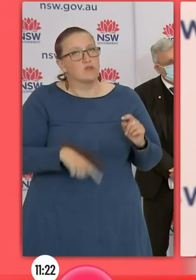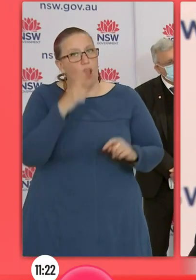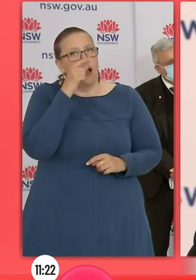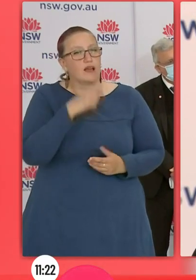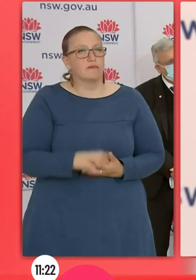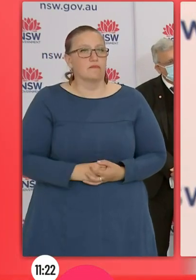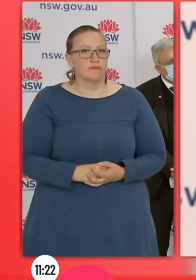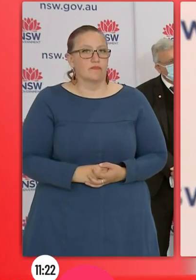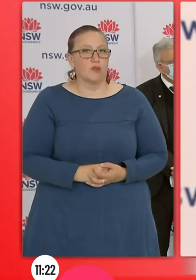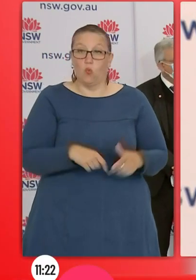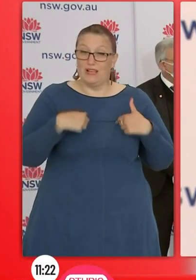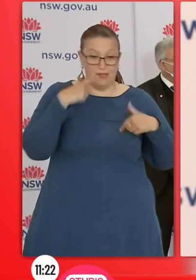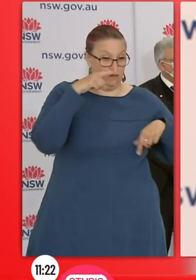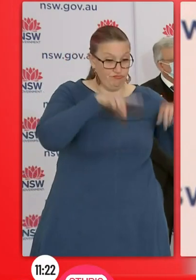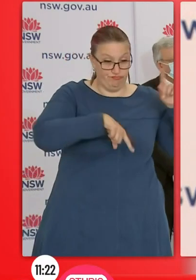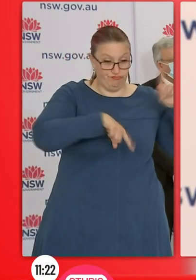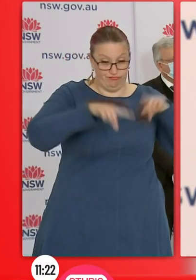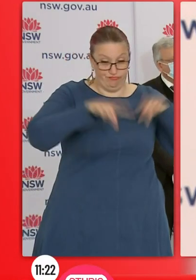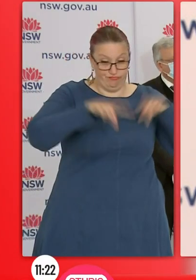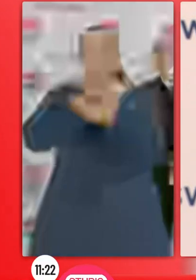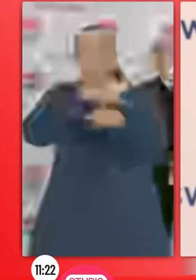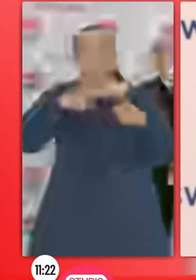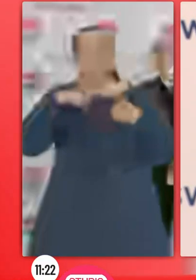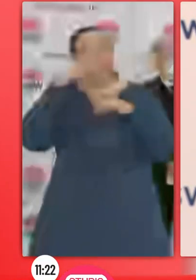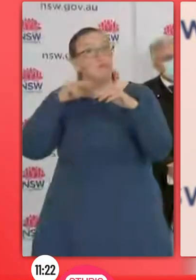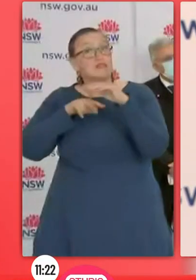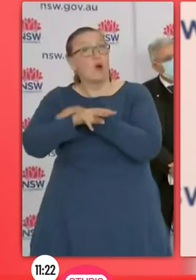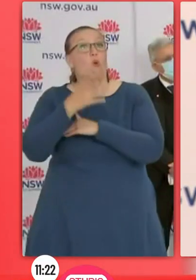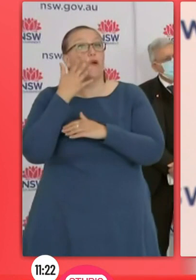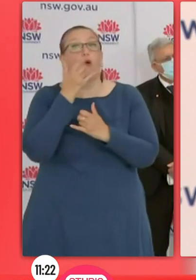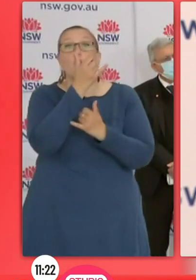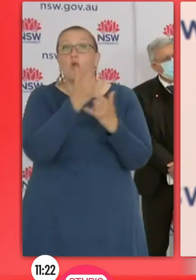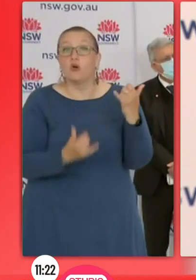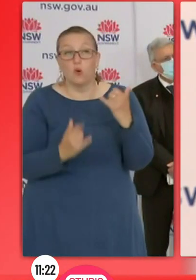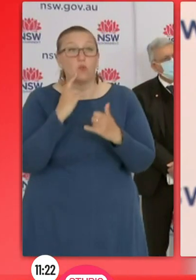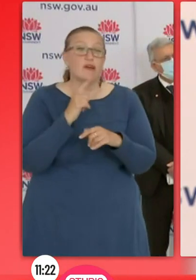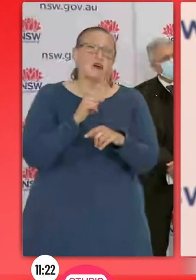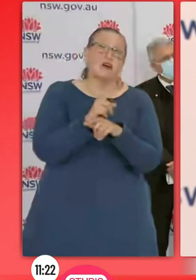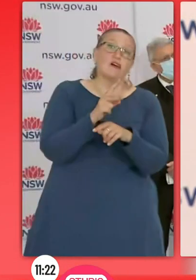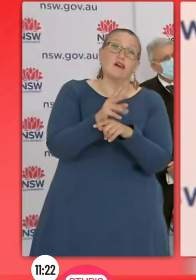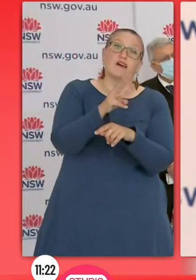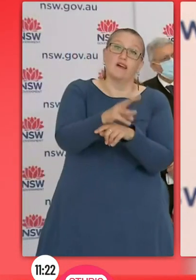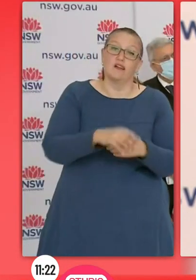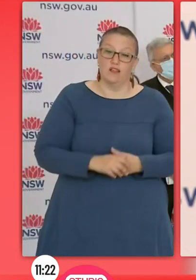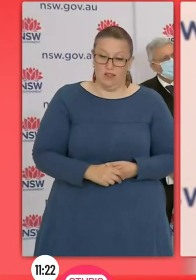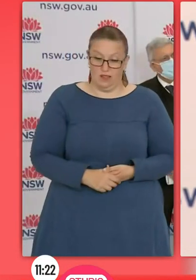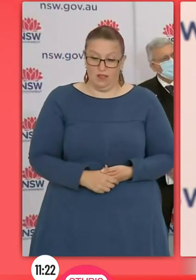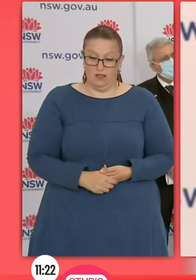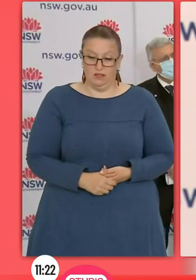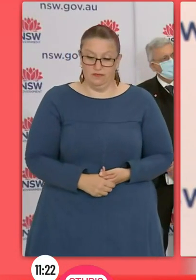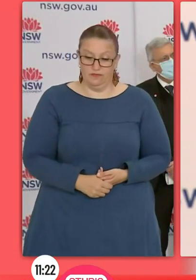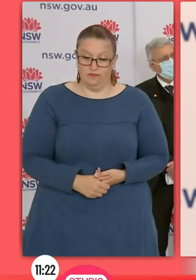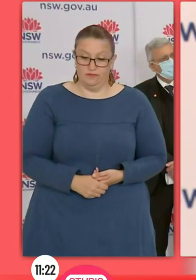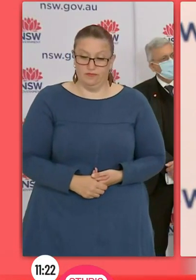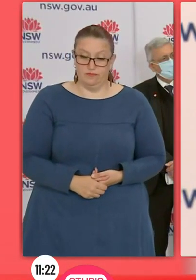Dr Gale and others have said, we anticipate the worst will be in the next couple of weeks in terms of case numbers. And that is